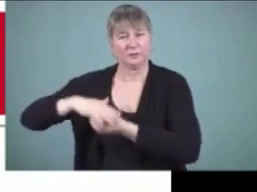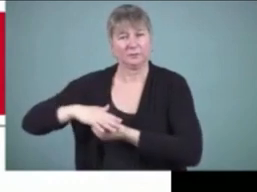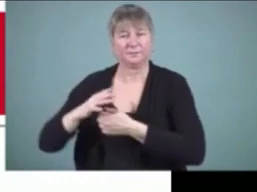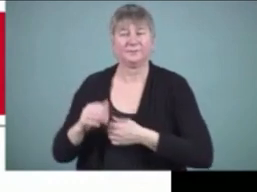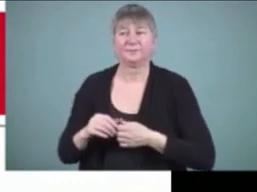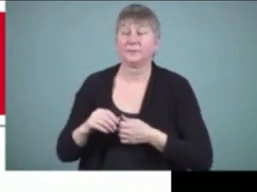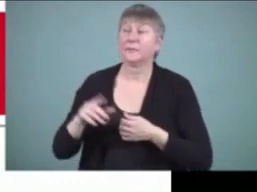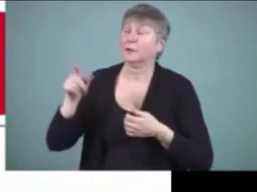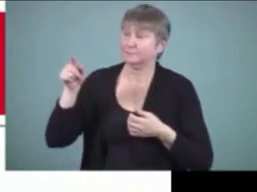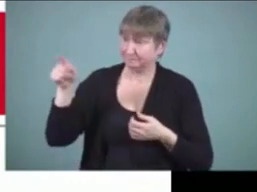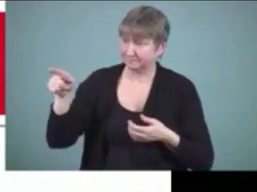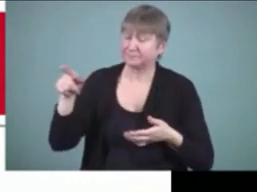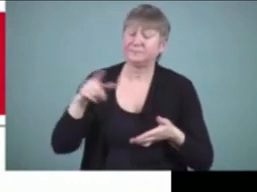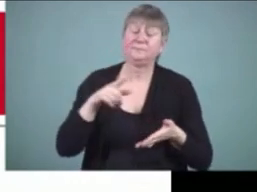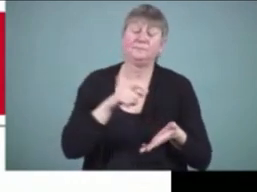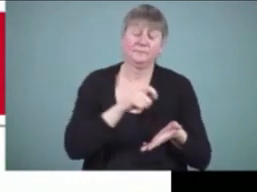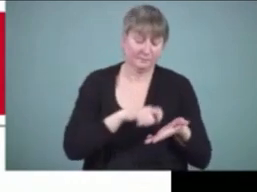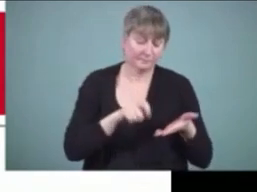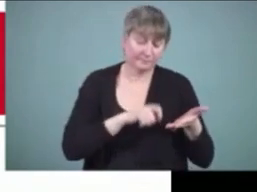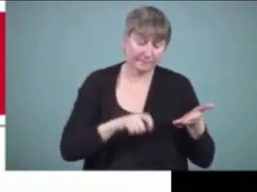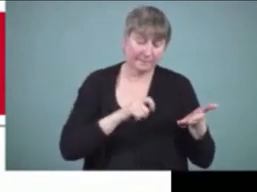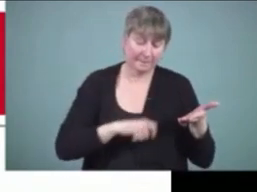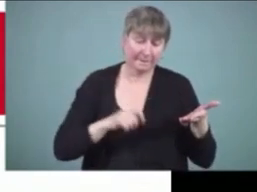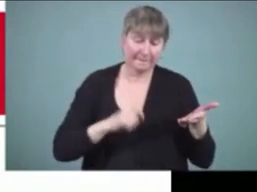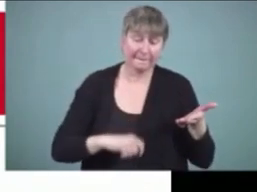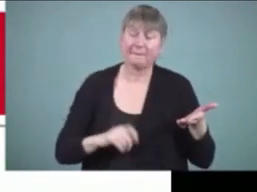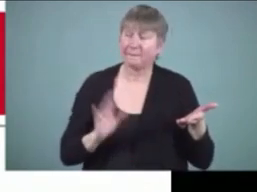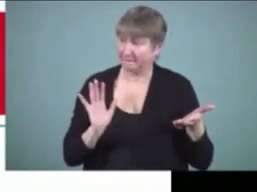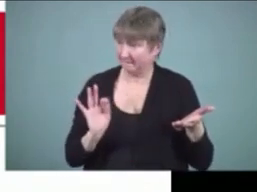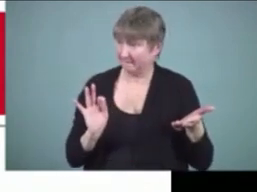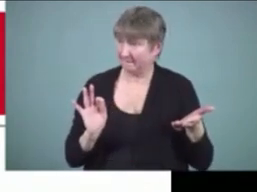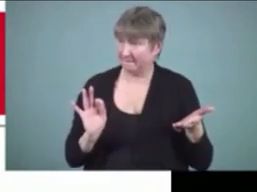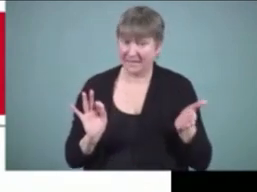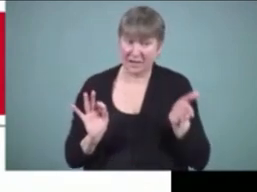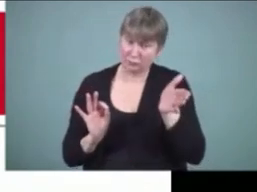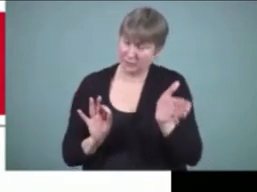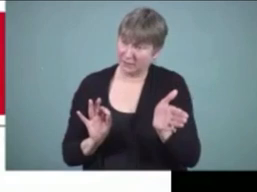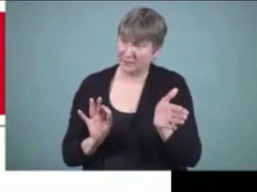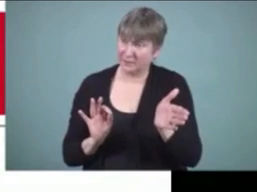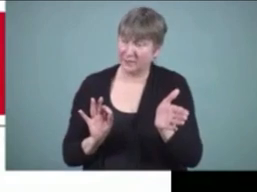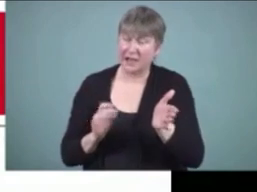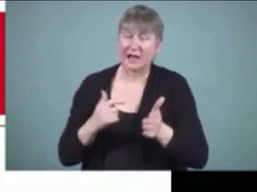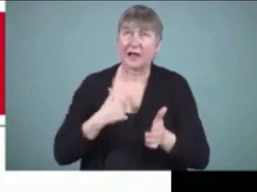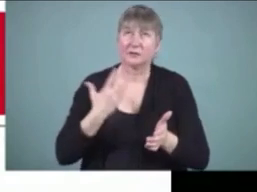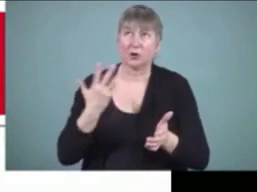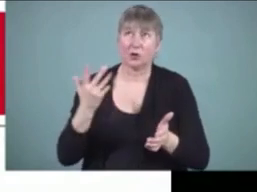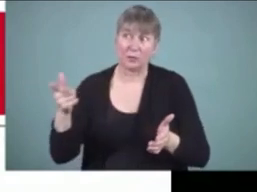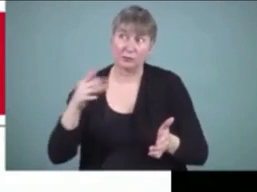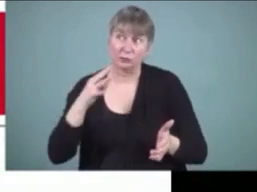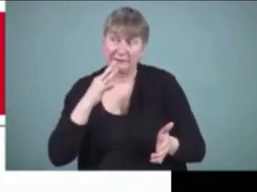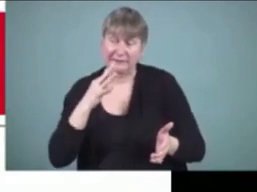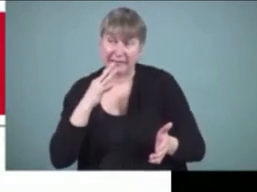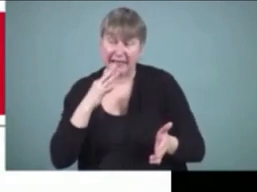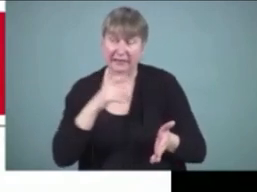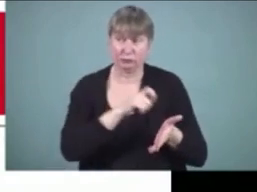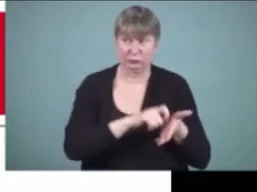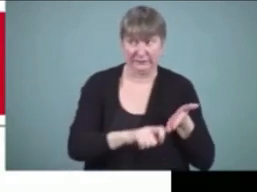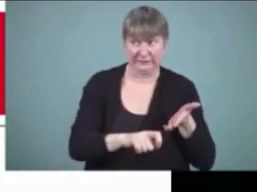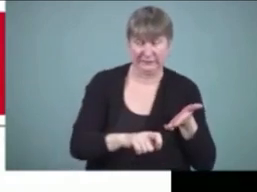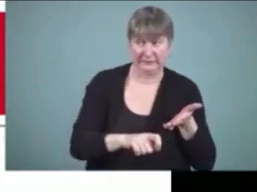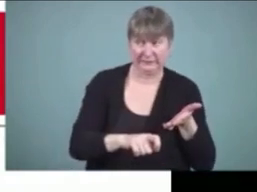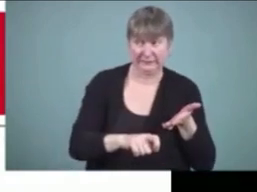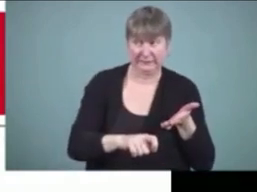that starts to happen the student sees okay what i what i say is what gets written down then